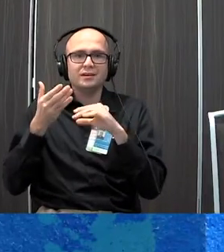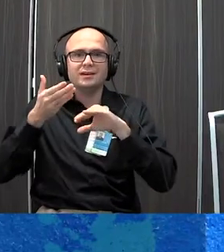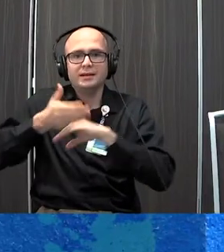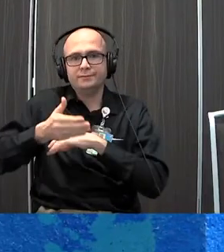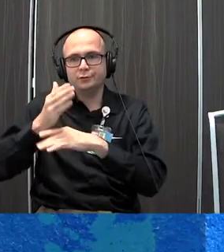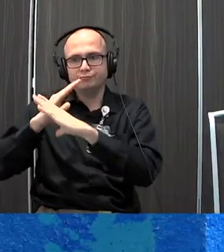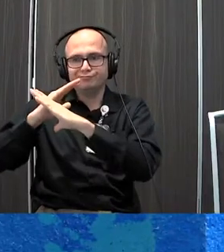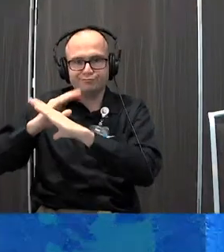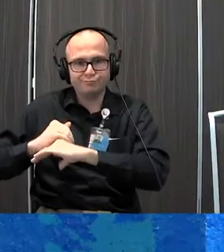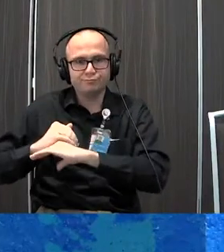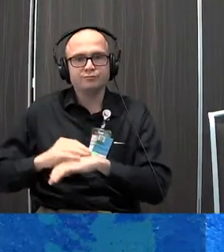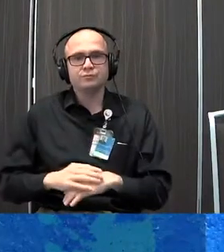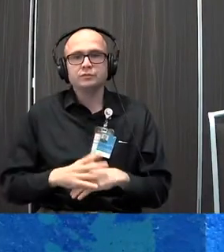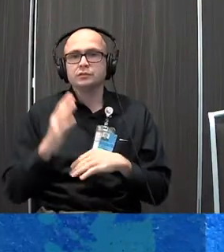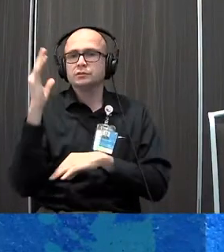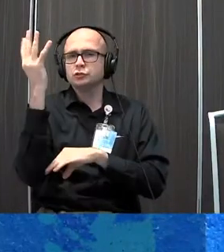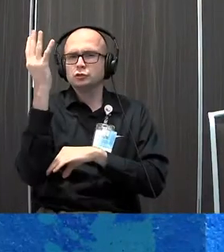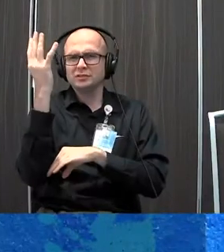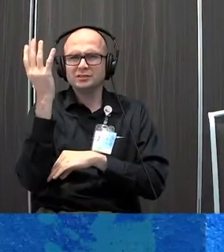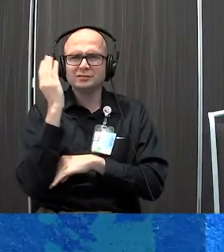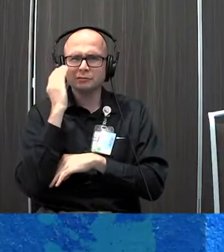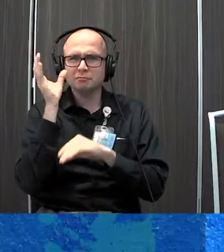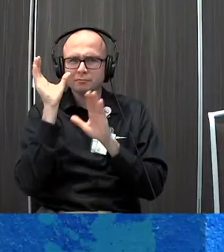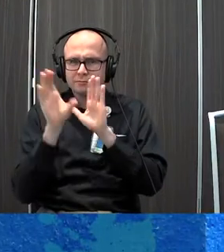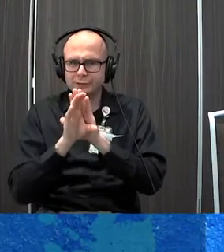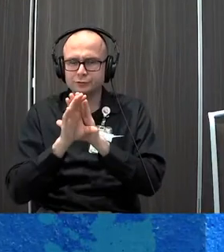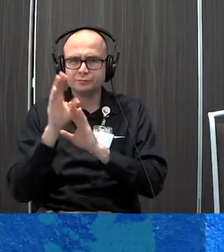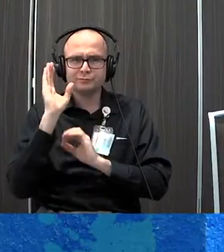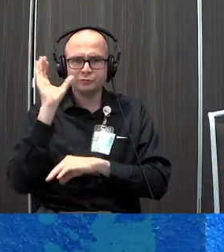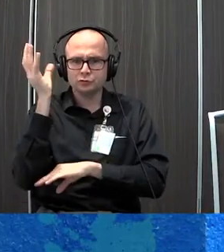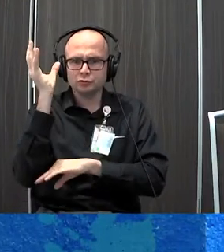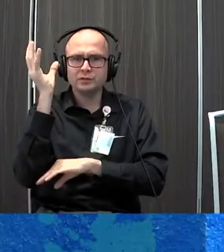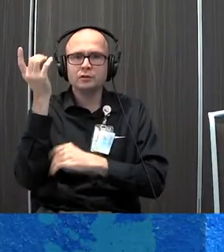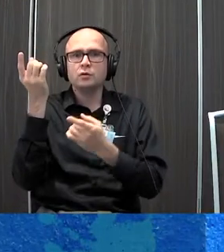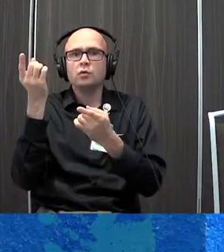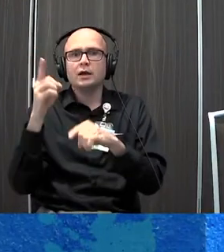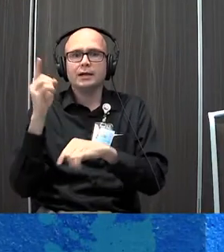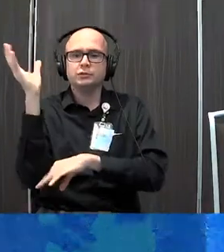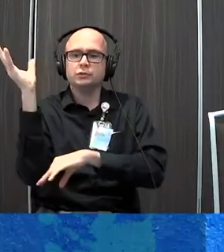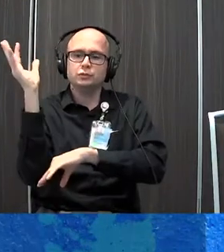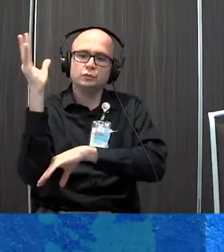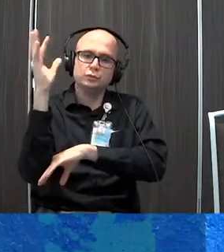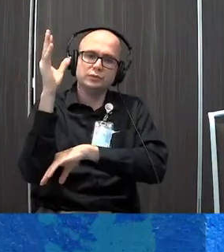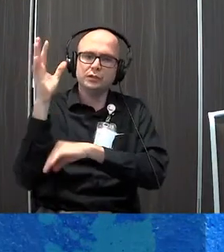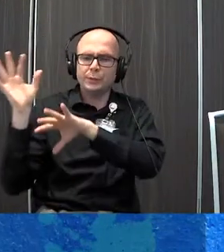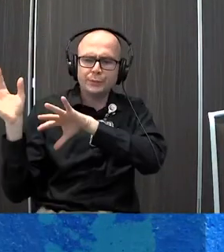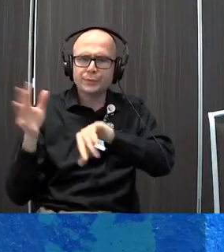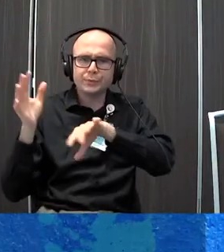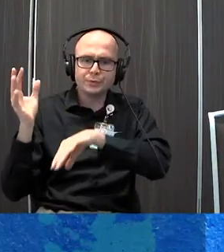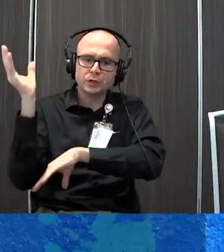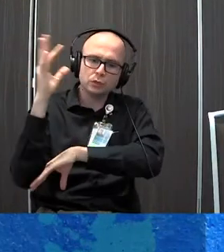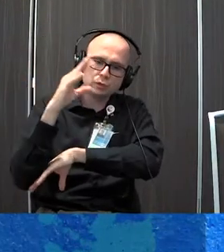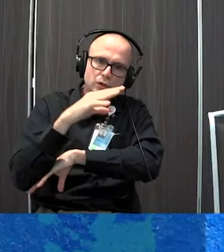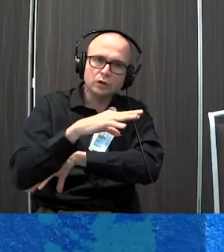And the reason I put the picture of the tree here, if you know anything about trees, what happens is when trees bend in the wind and they get pushed,